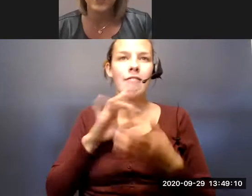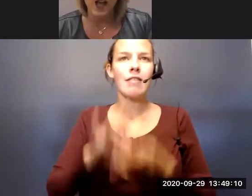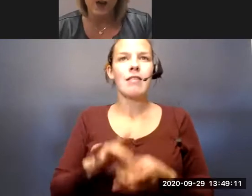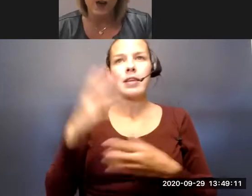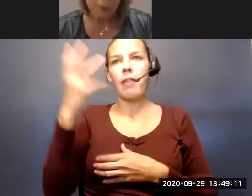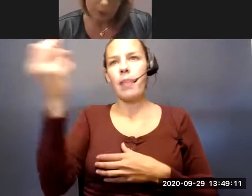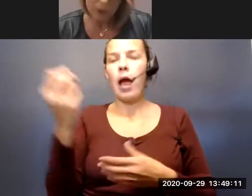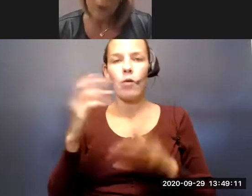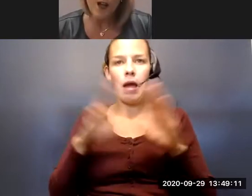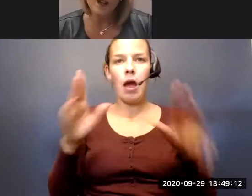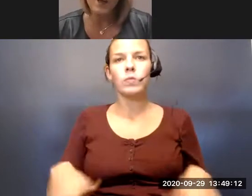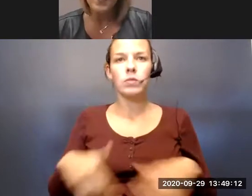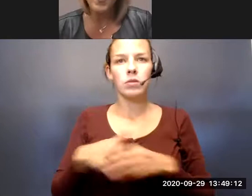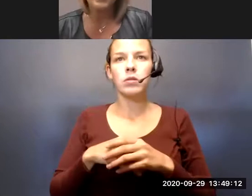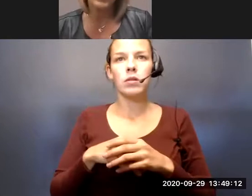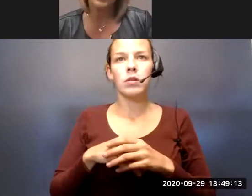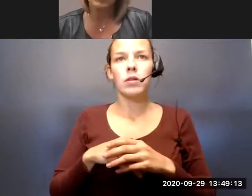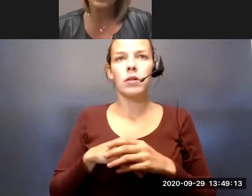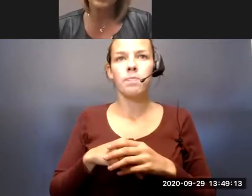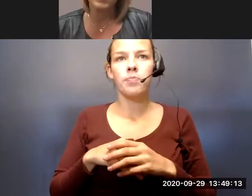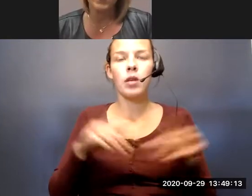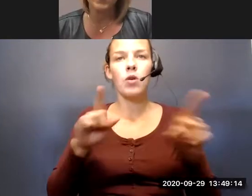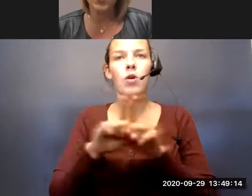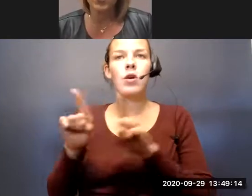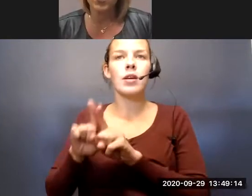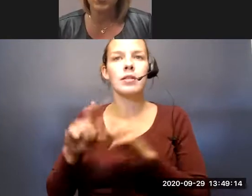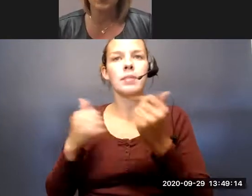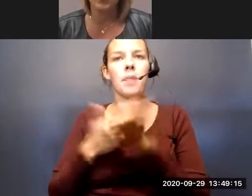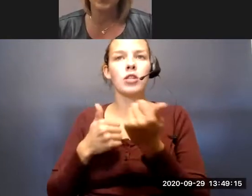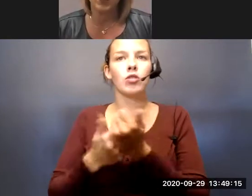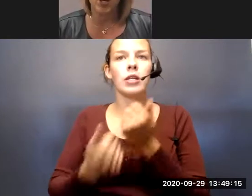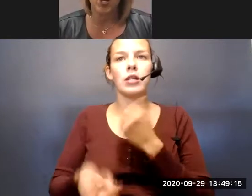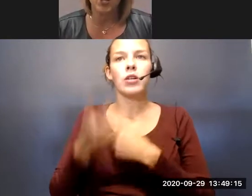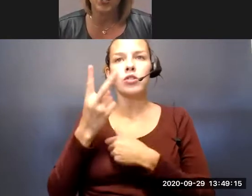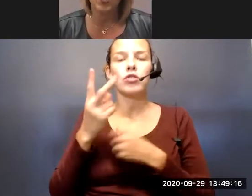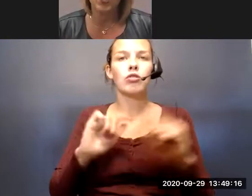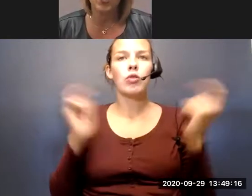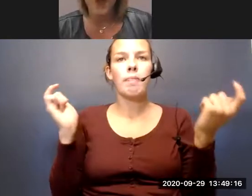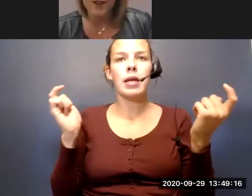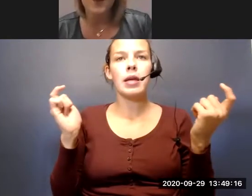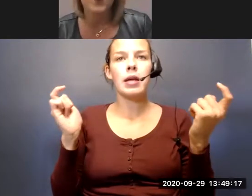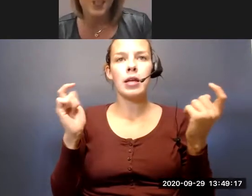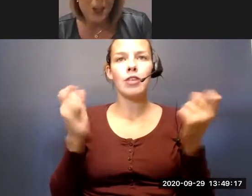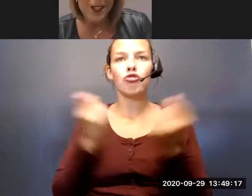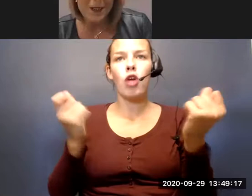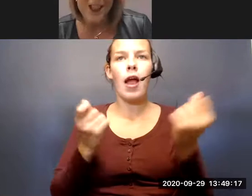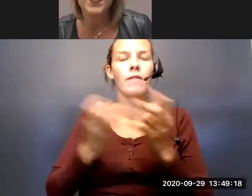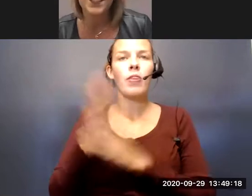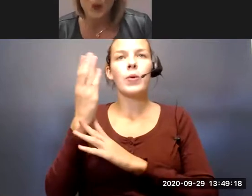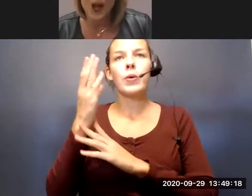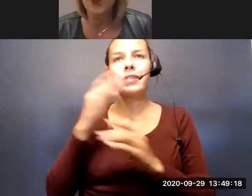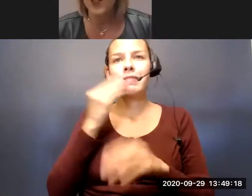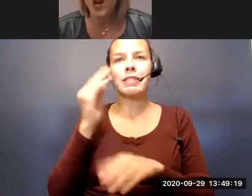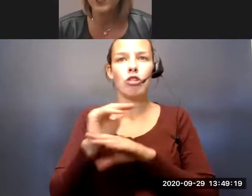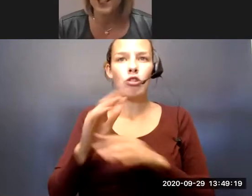of the house. And then we will also be sponsoring two large drive-through dinner events